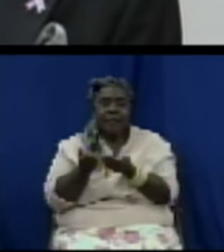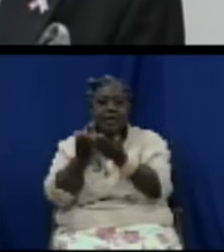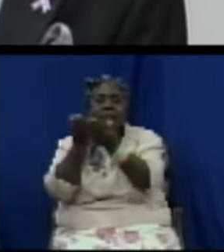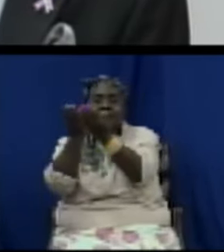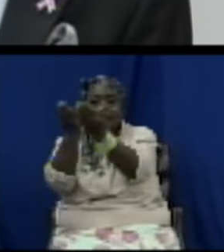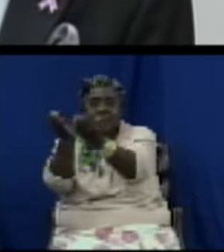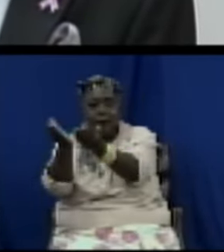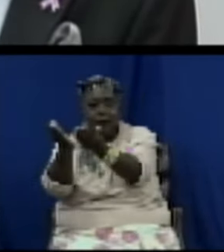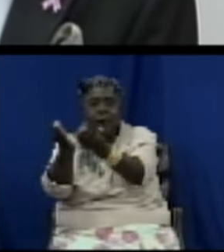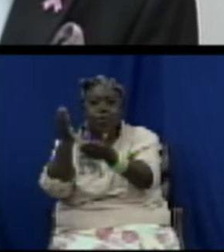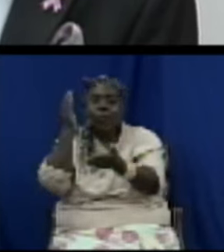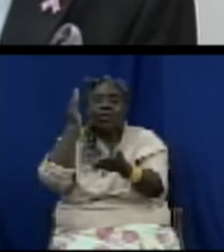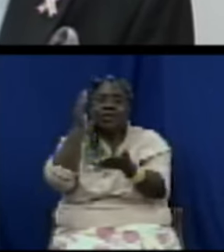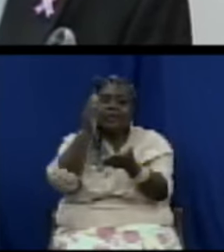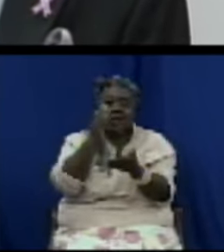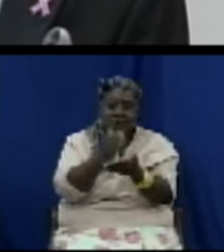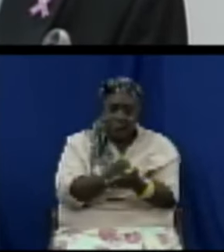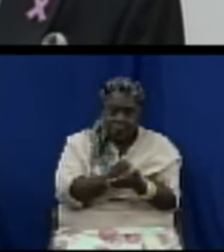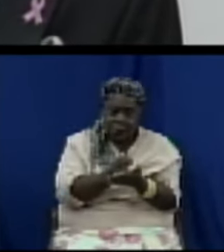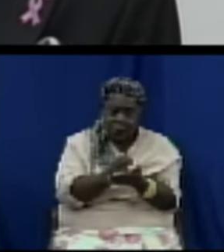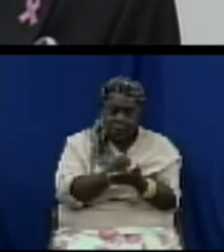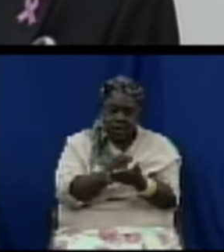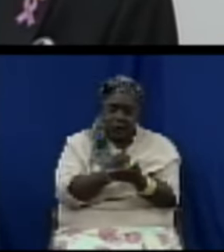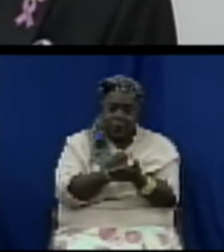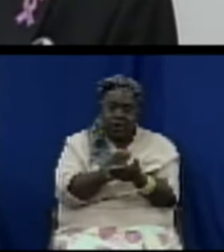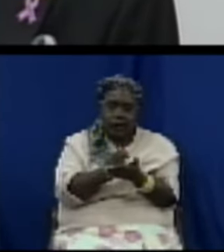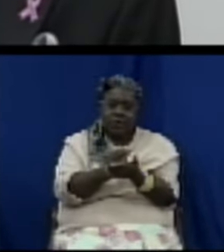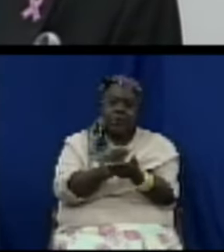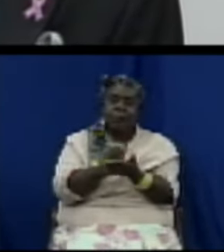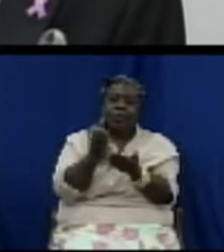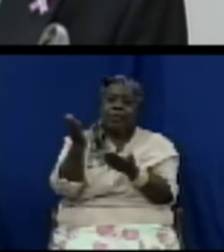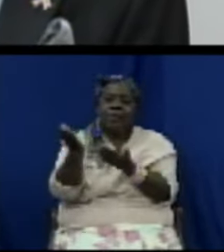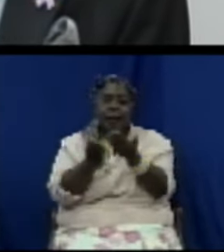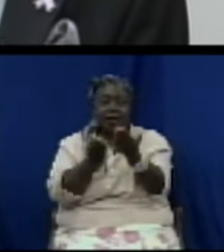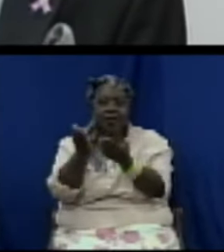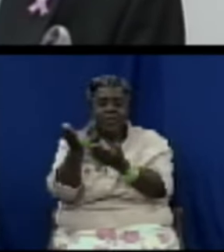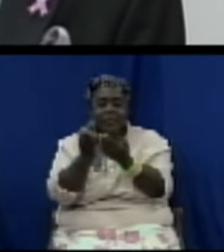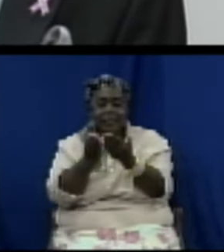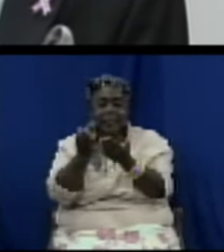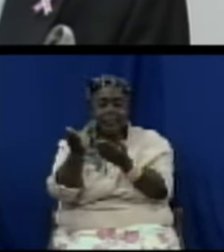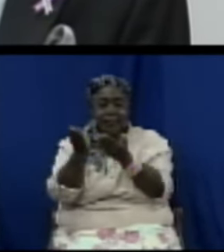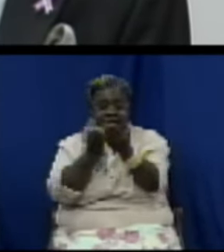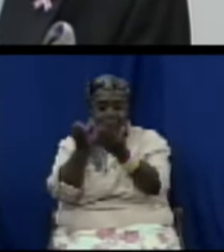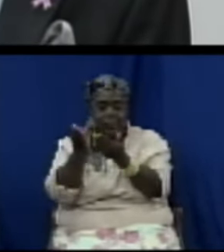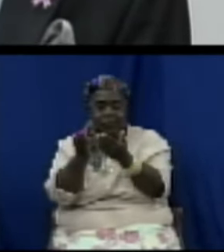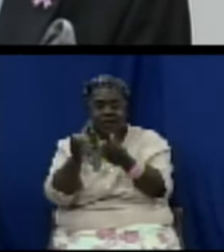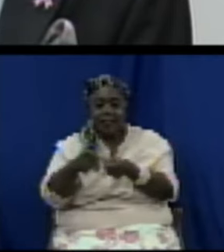providers from committing a number of offenses including